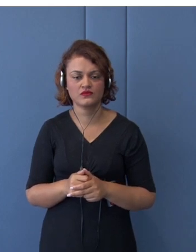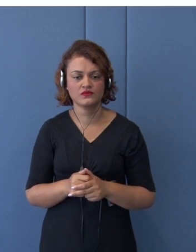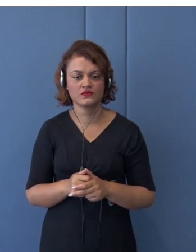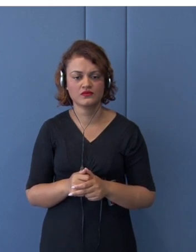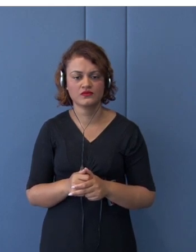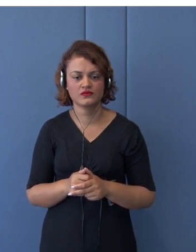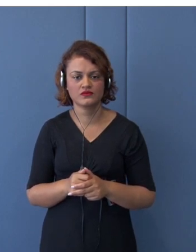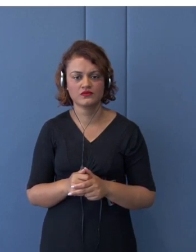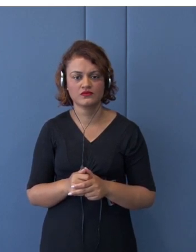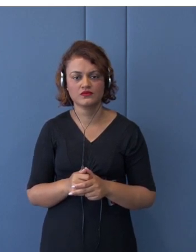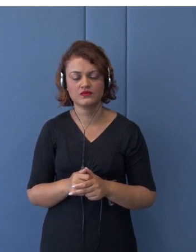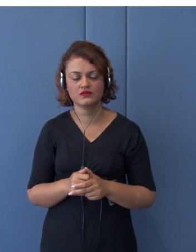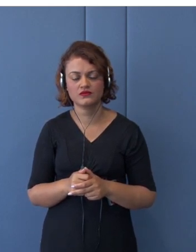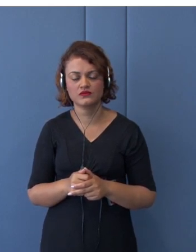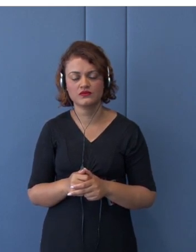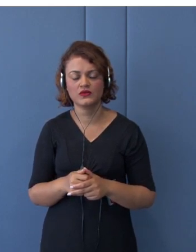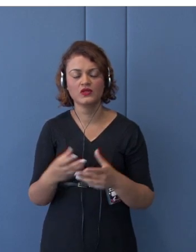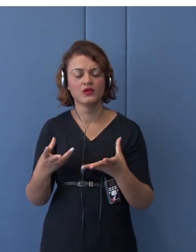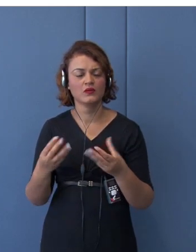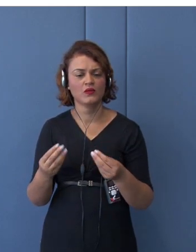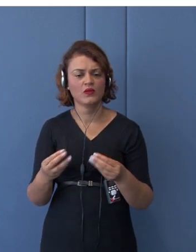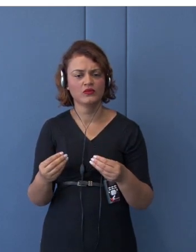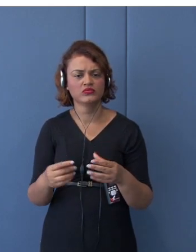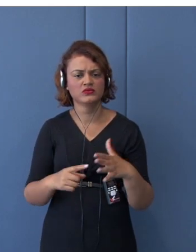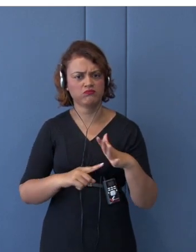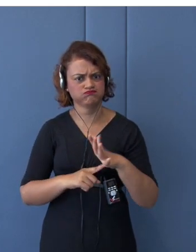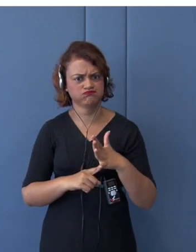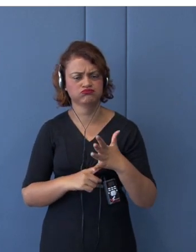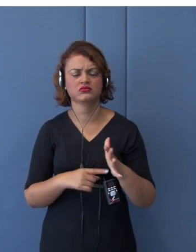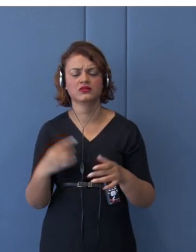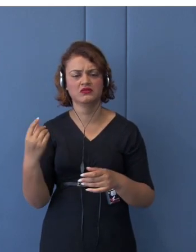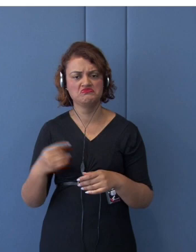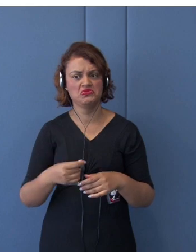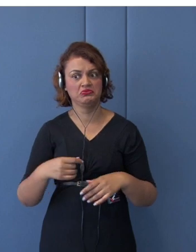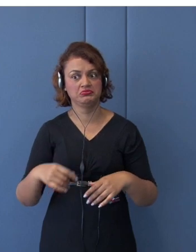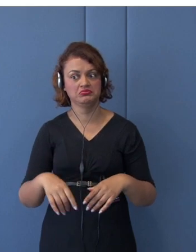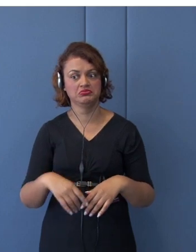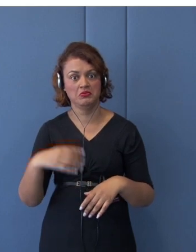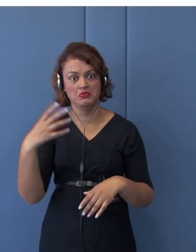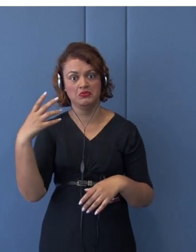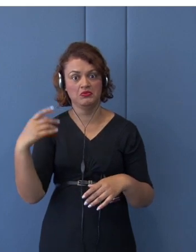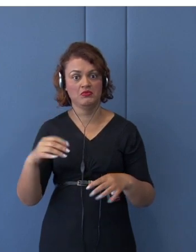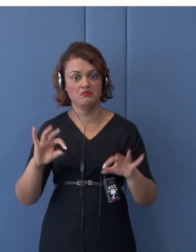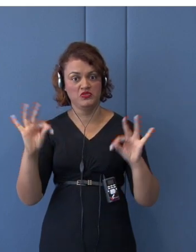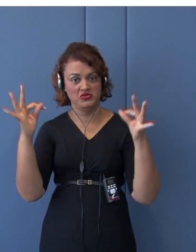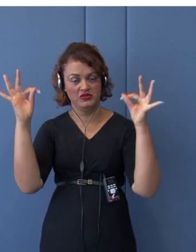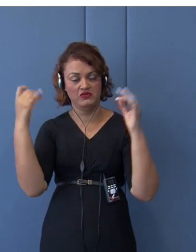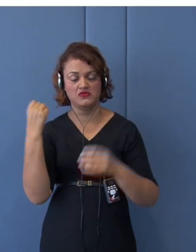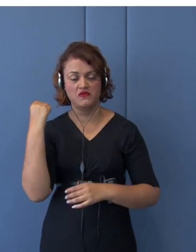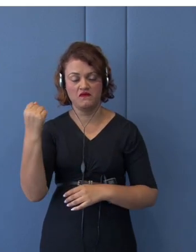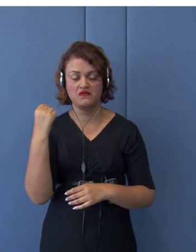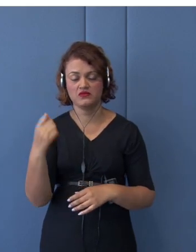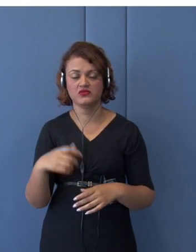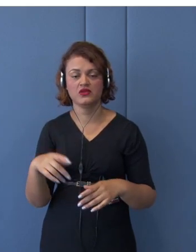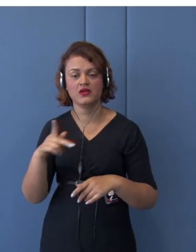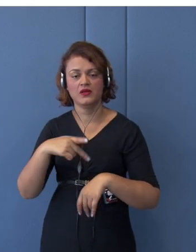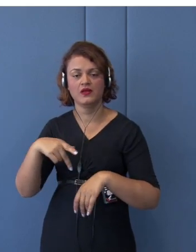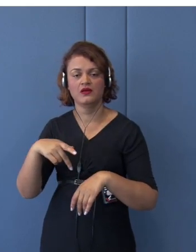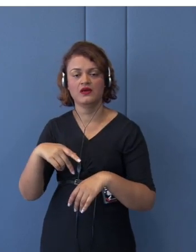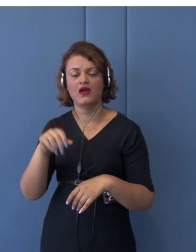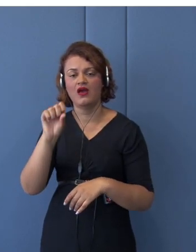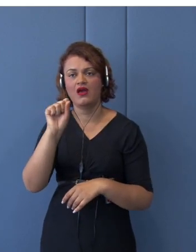machineries into some other East Asian ASEAN countries, and parts and components coming in,